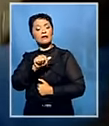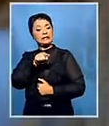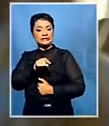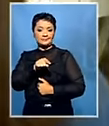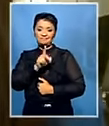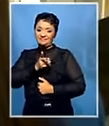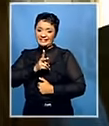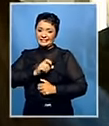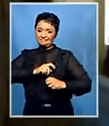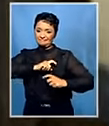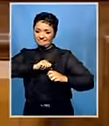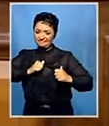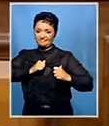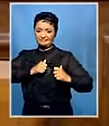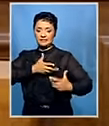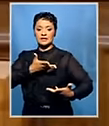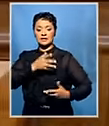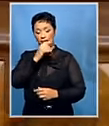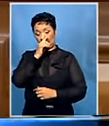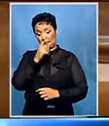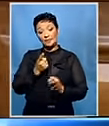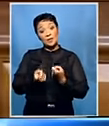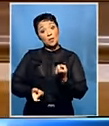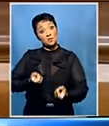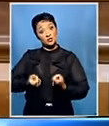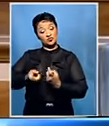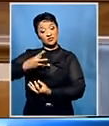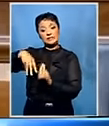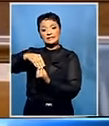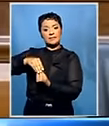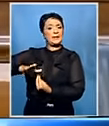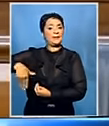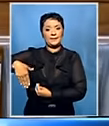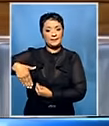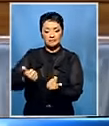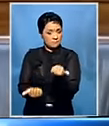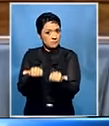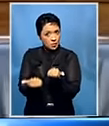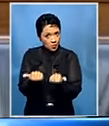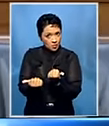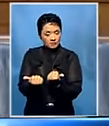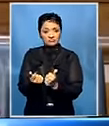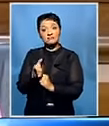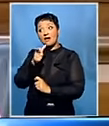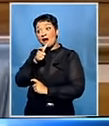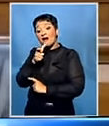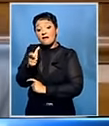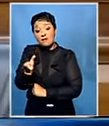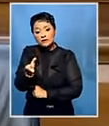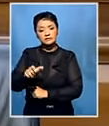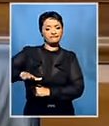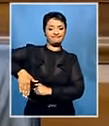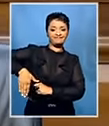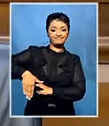reopened. Thank you, Oscar Pistorius' family was not in court and refused to comment on the